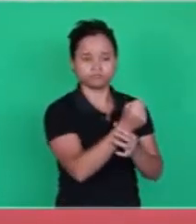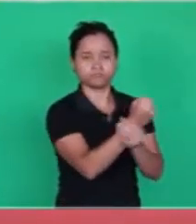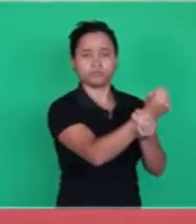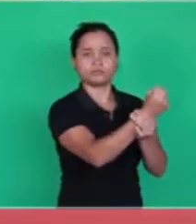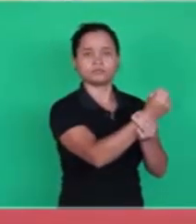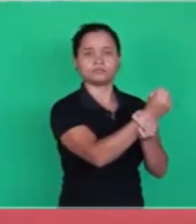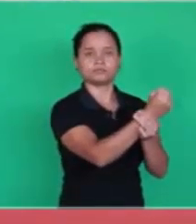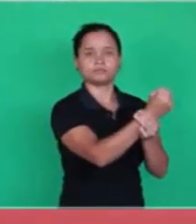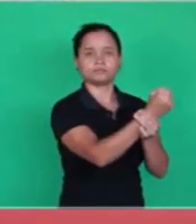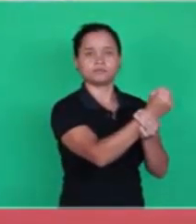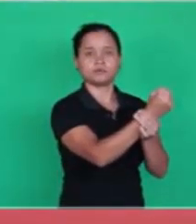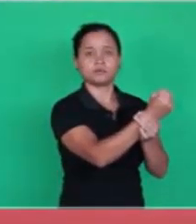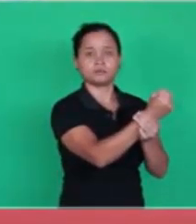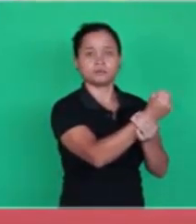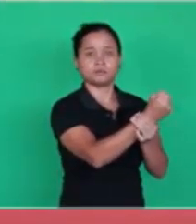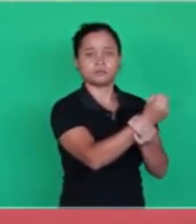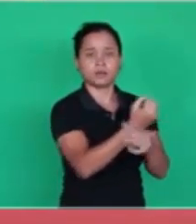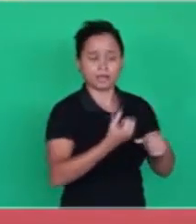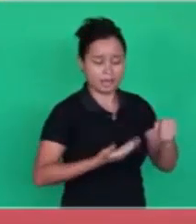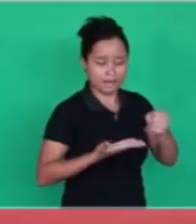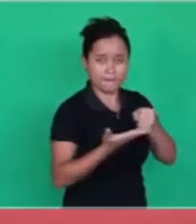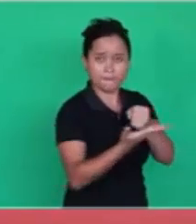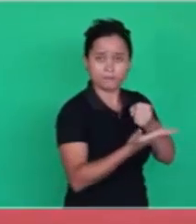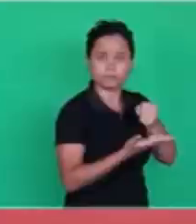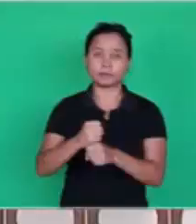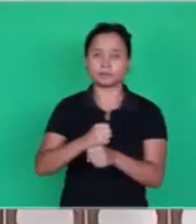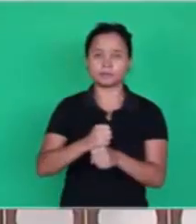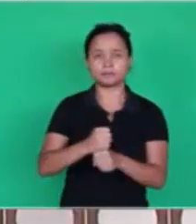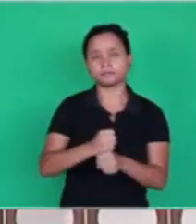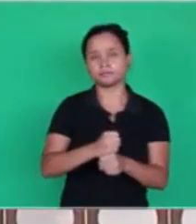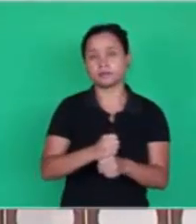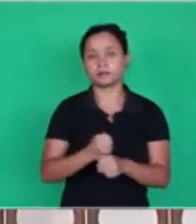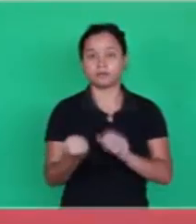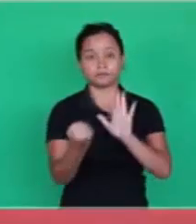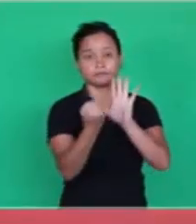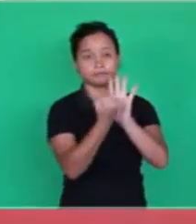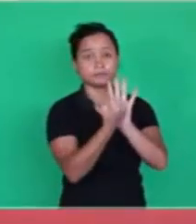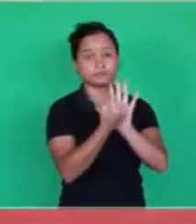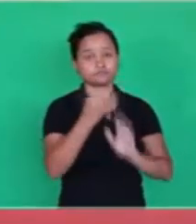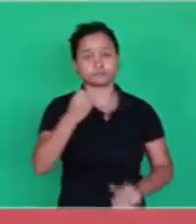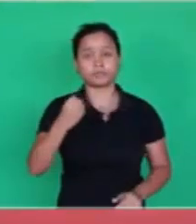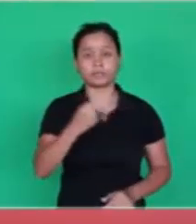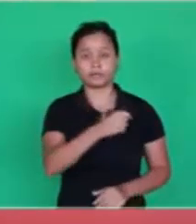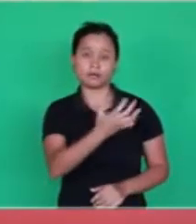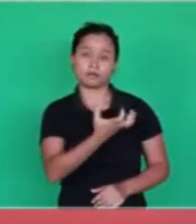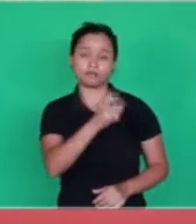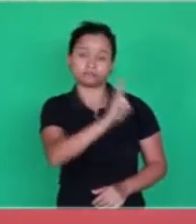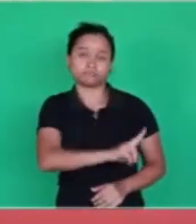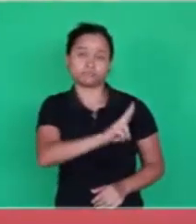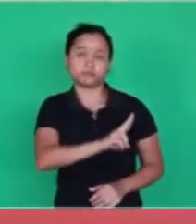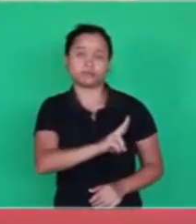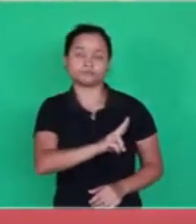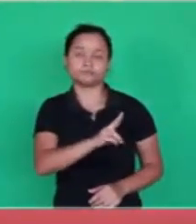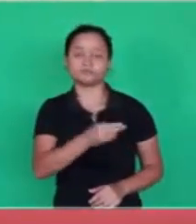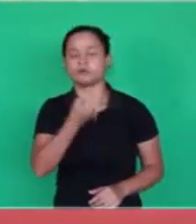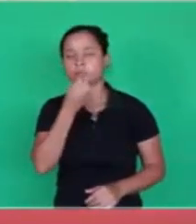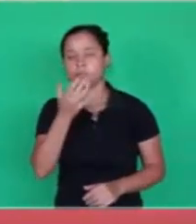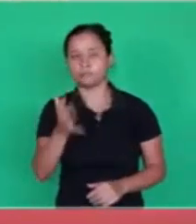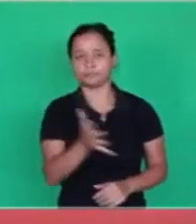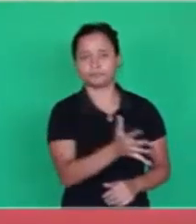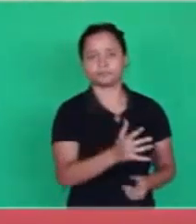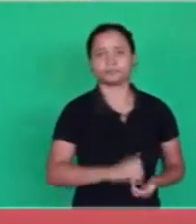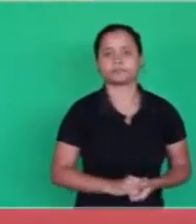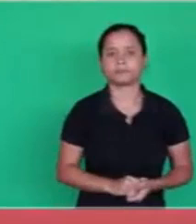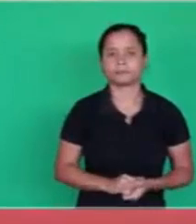The word says, upholding all things by the word of his power. So here, it's